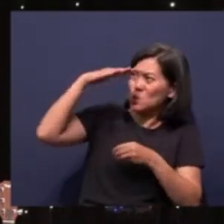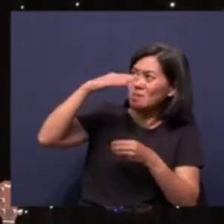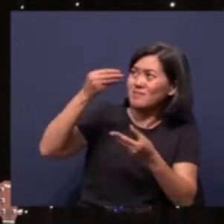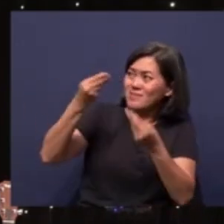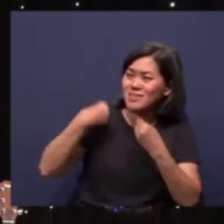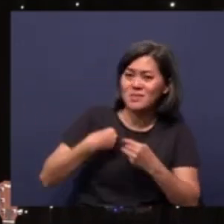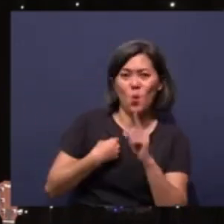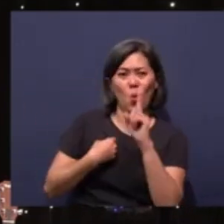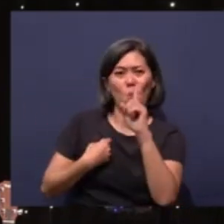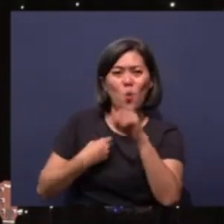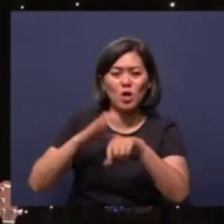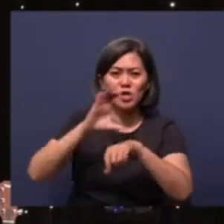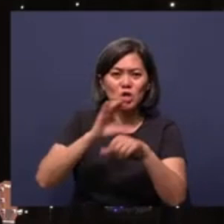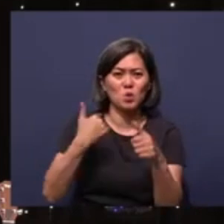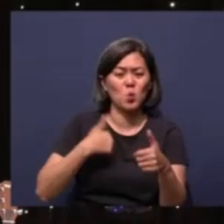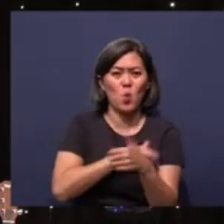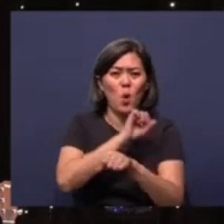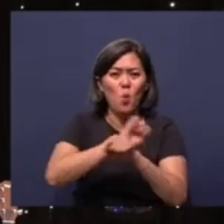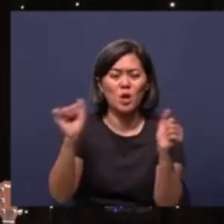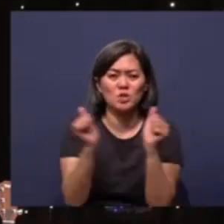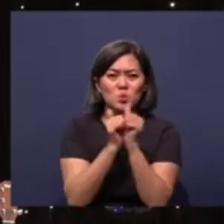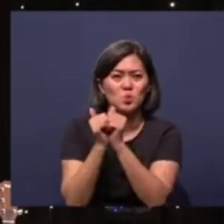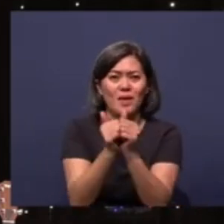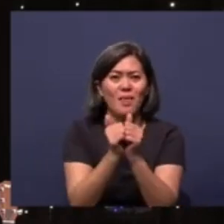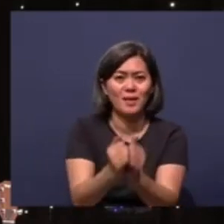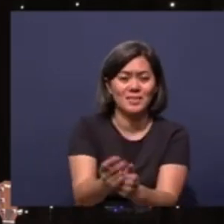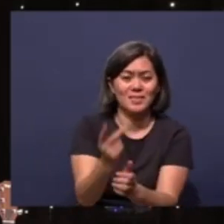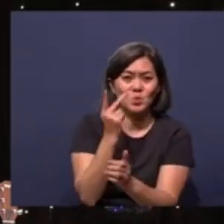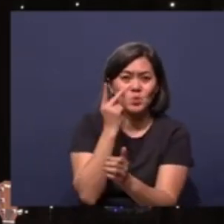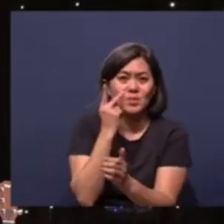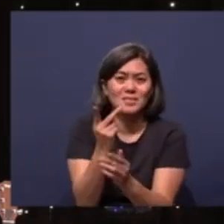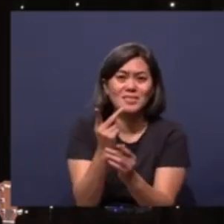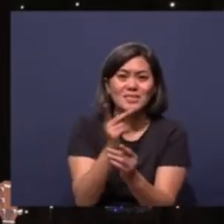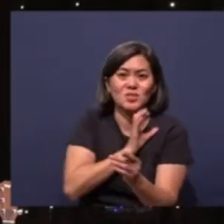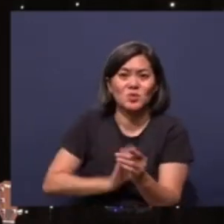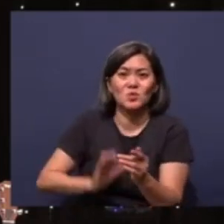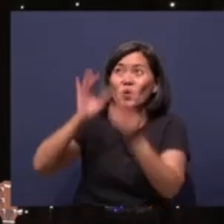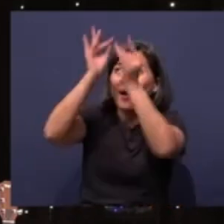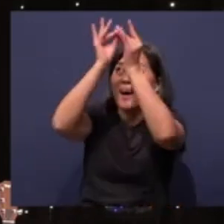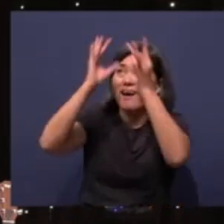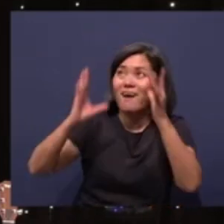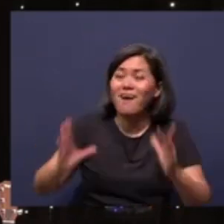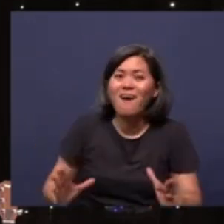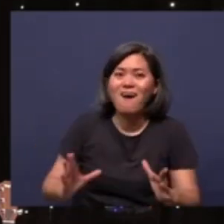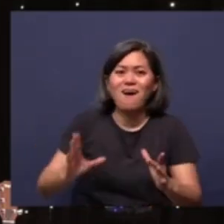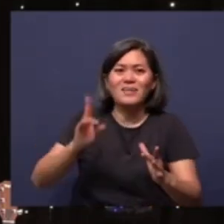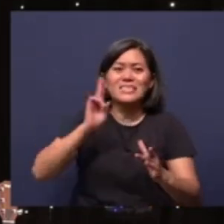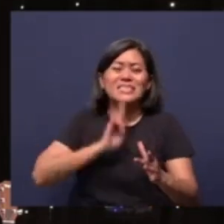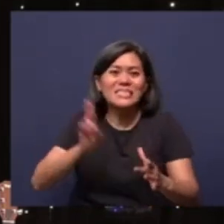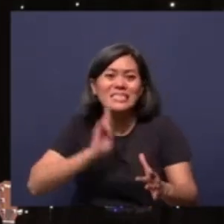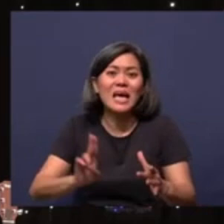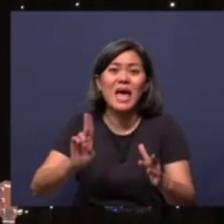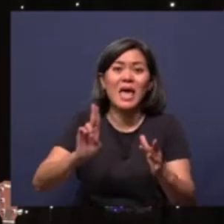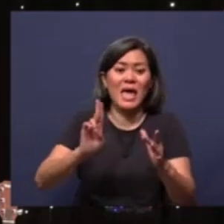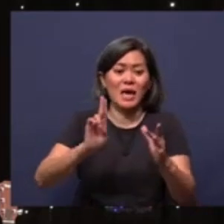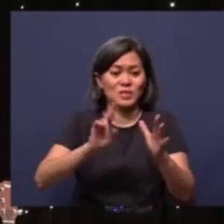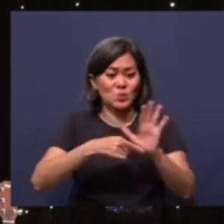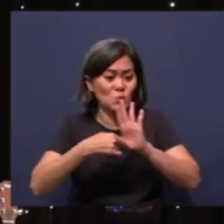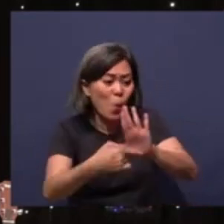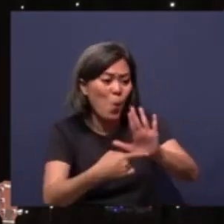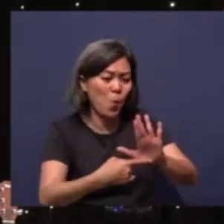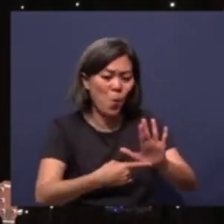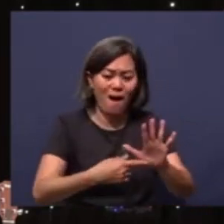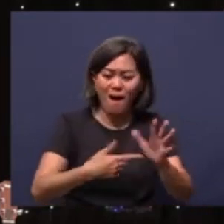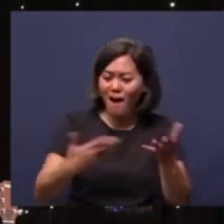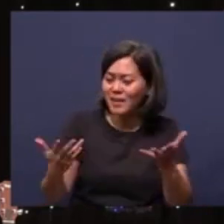one church we work together to see the light of Christ being sung, the light of Christ being shown